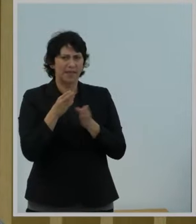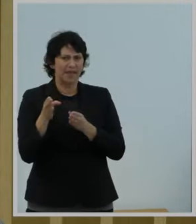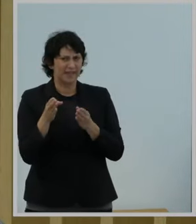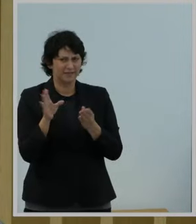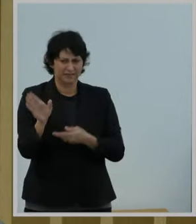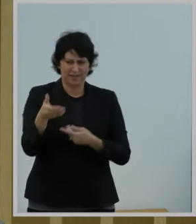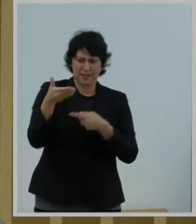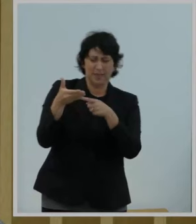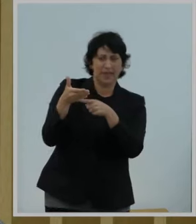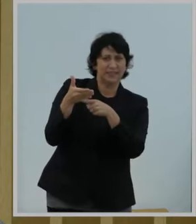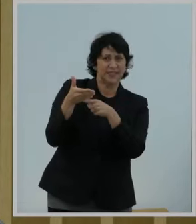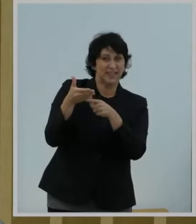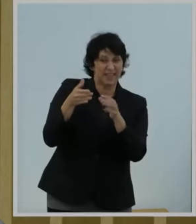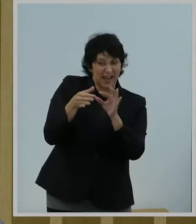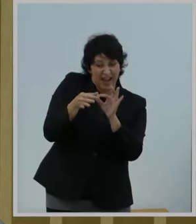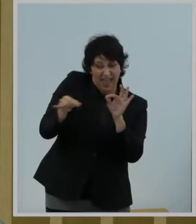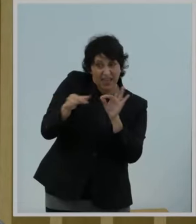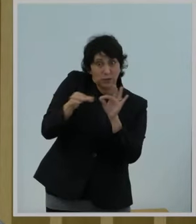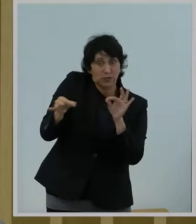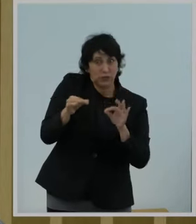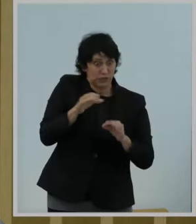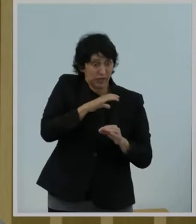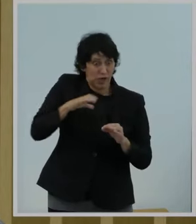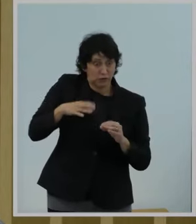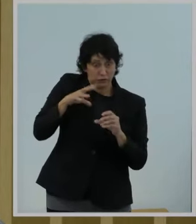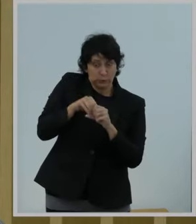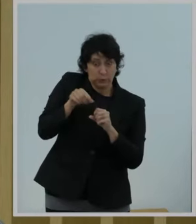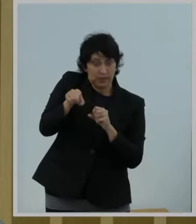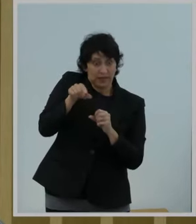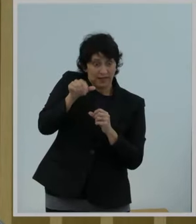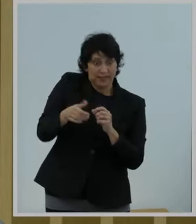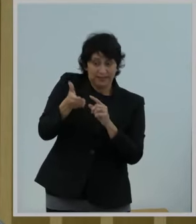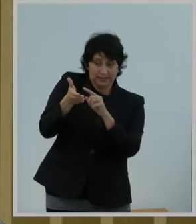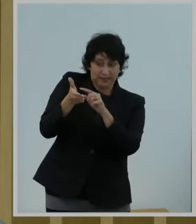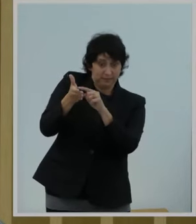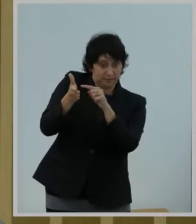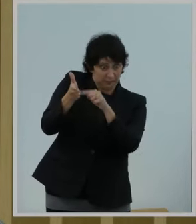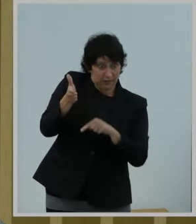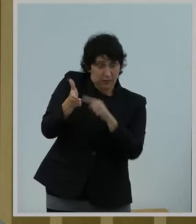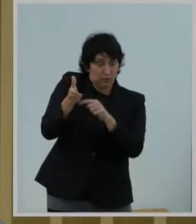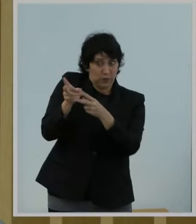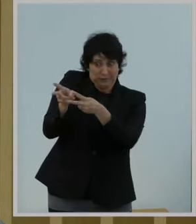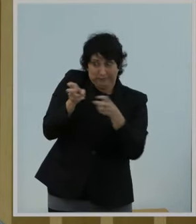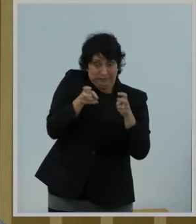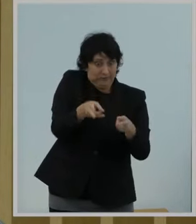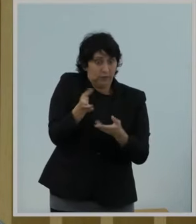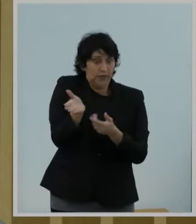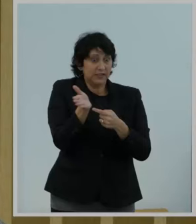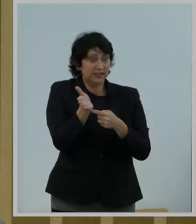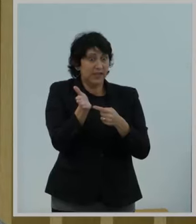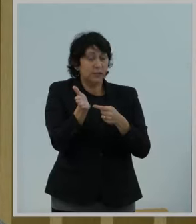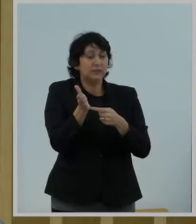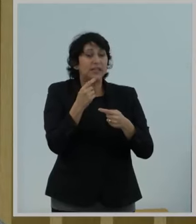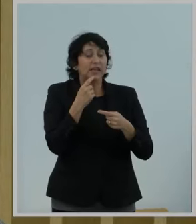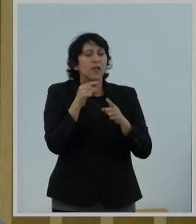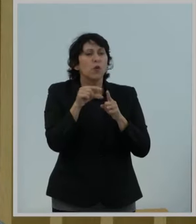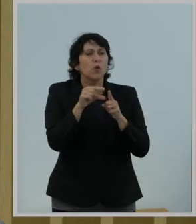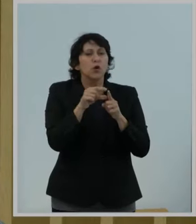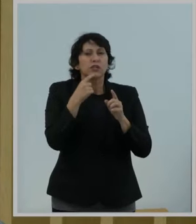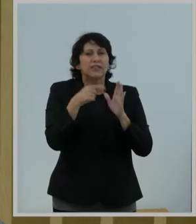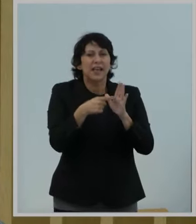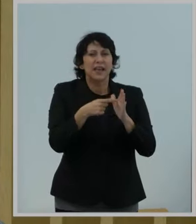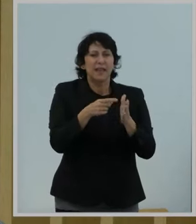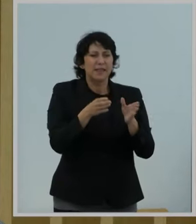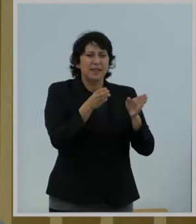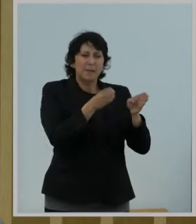the express language that Congress included in the statute right out of the act. And his words show that the plan